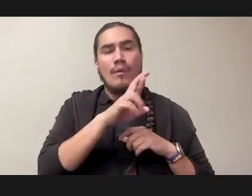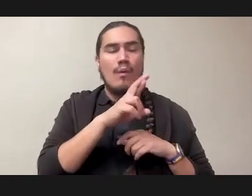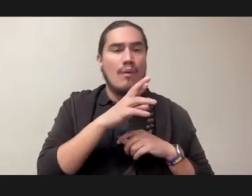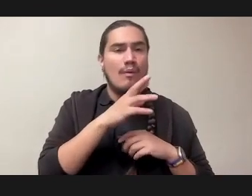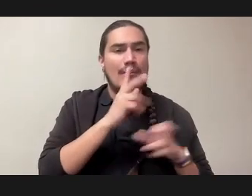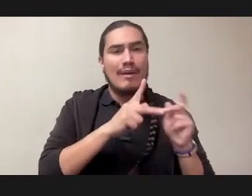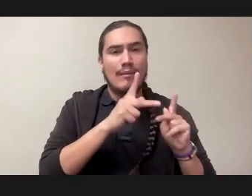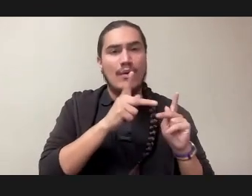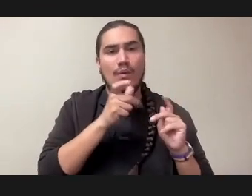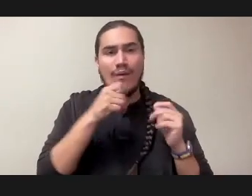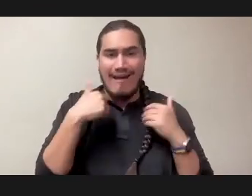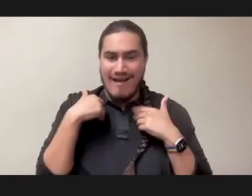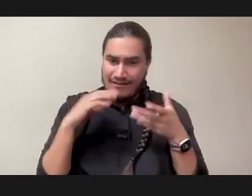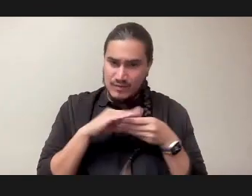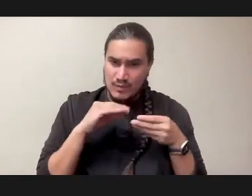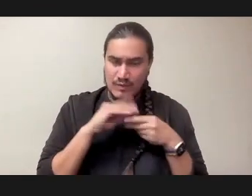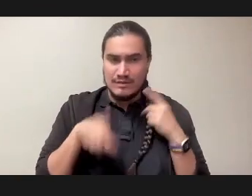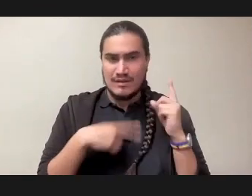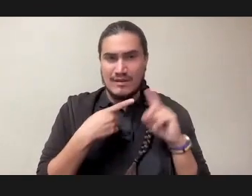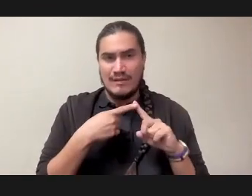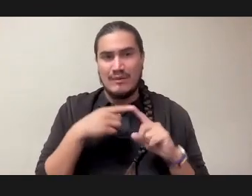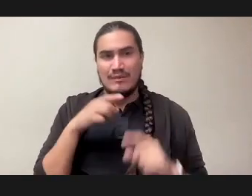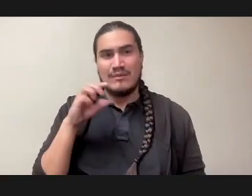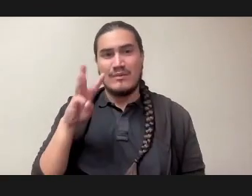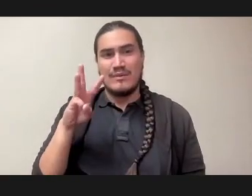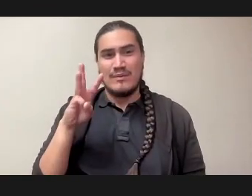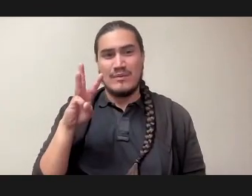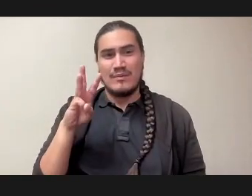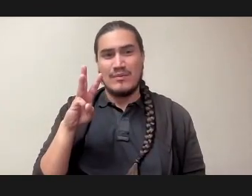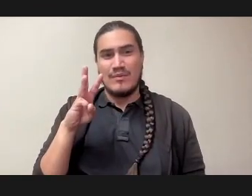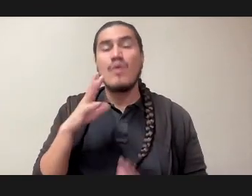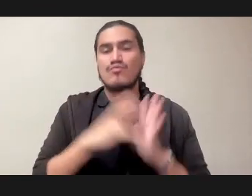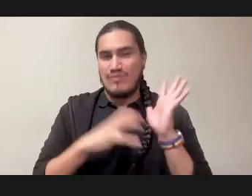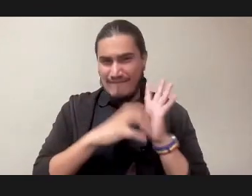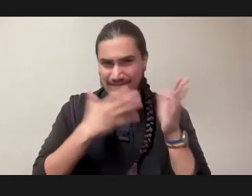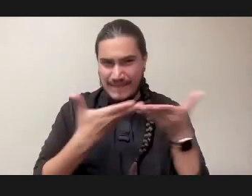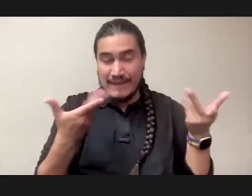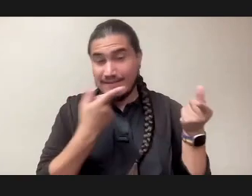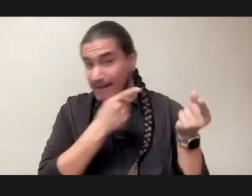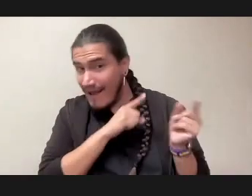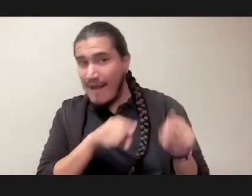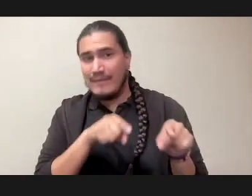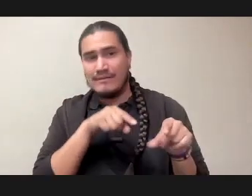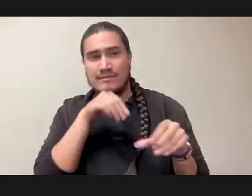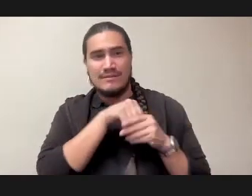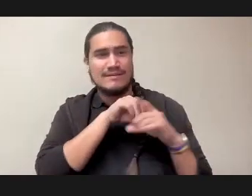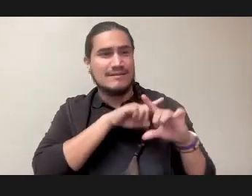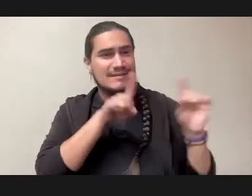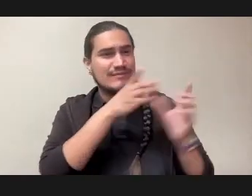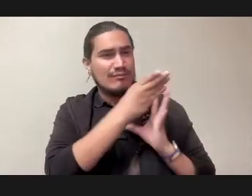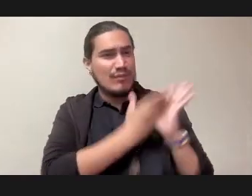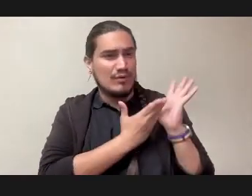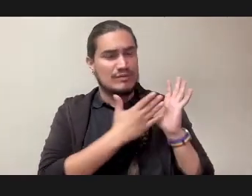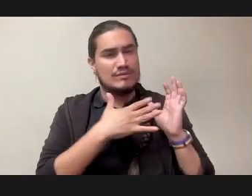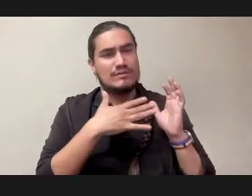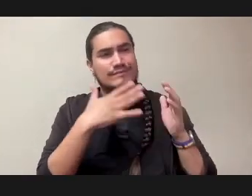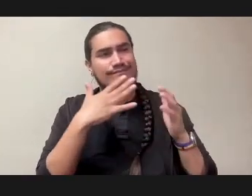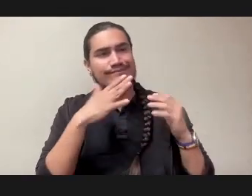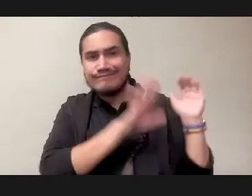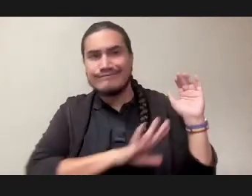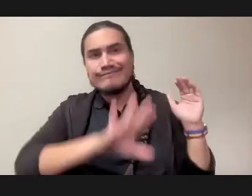rugged things that happened in different parts of the country at different times,